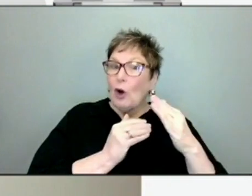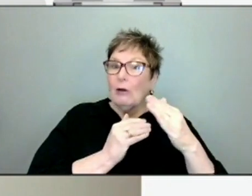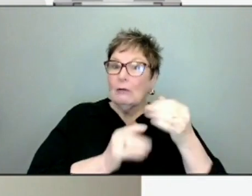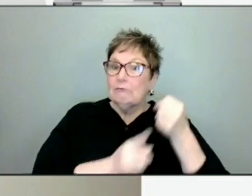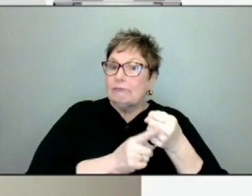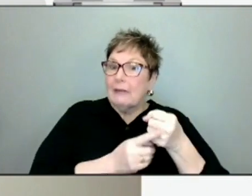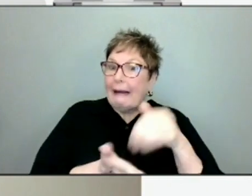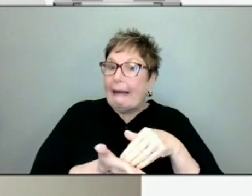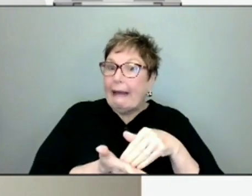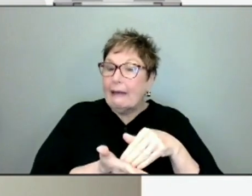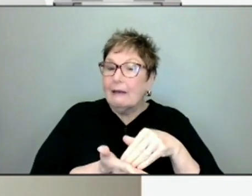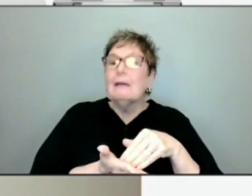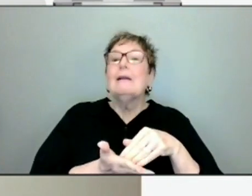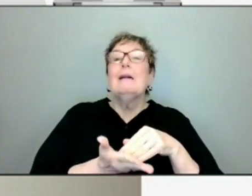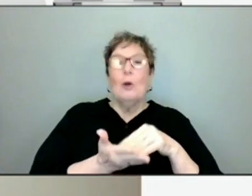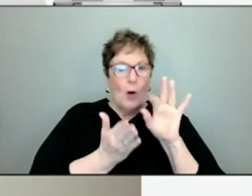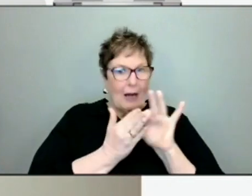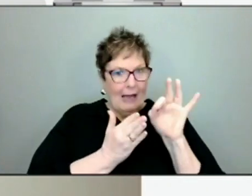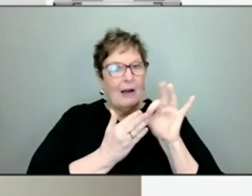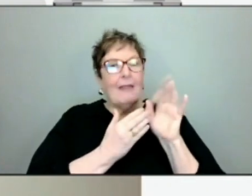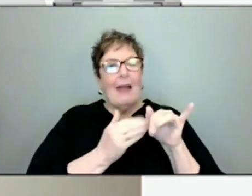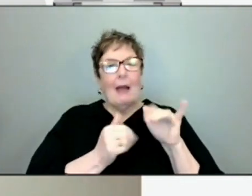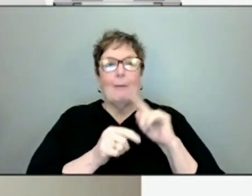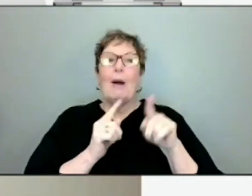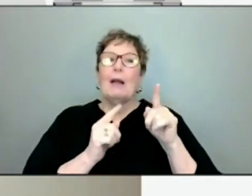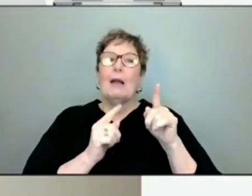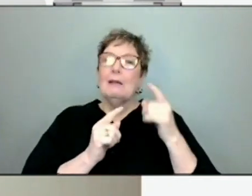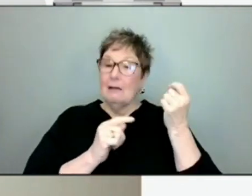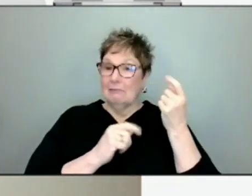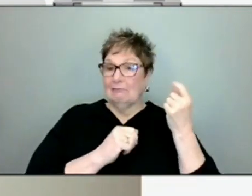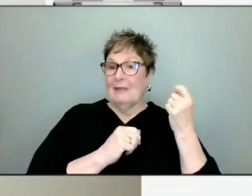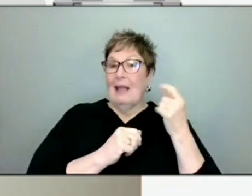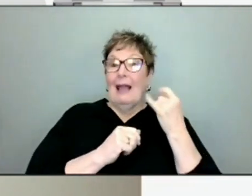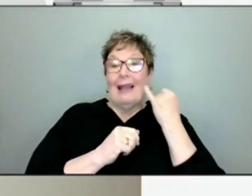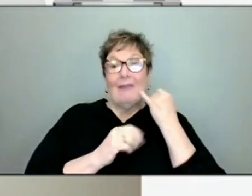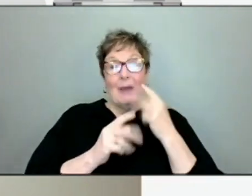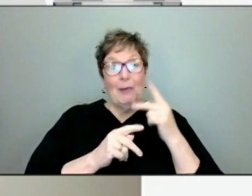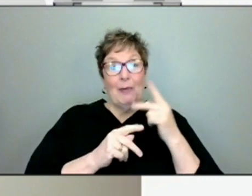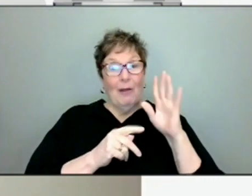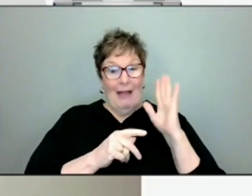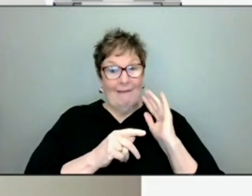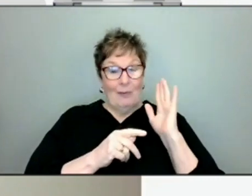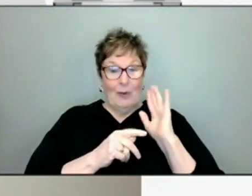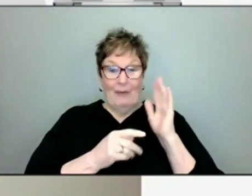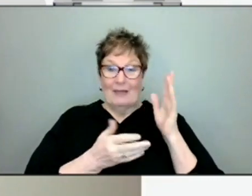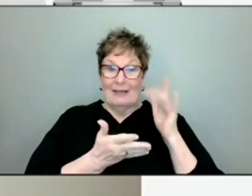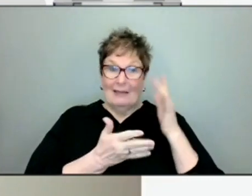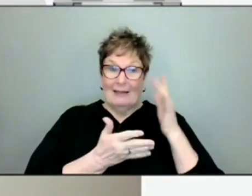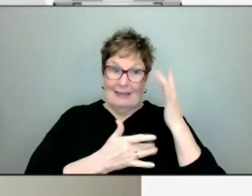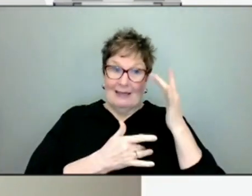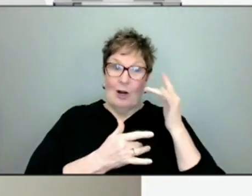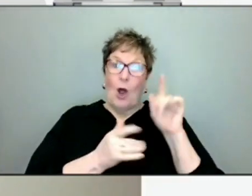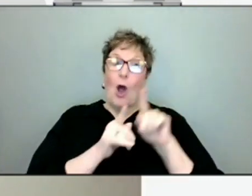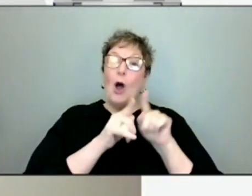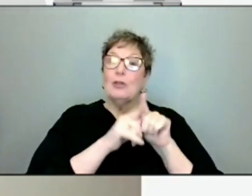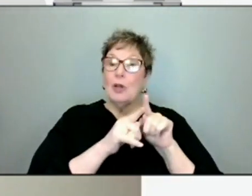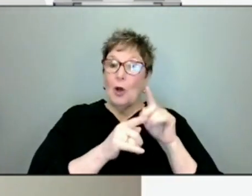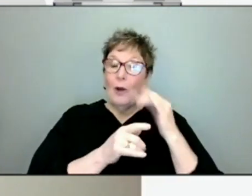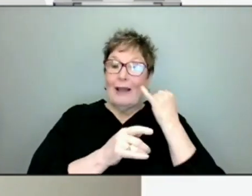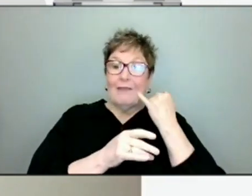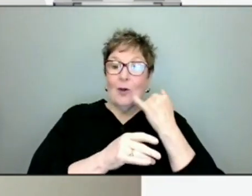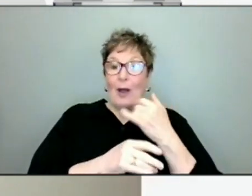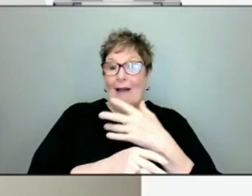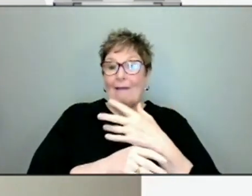We are, I think I'll just reiterate though, even with folks who've been previously infected and those who are vaccinated, we're all still at risk for being